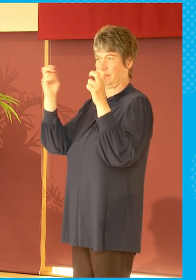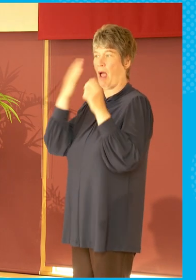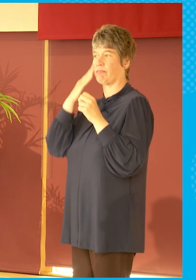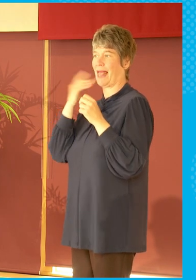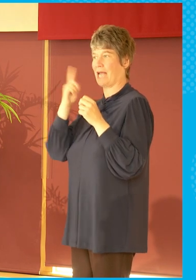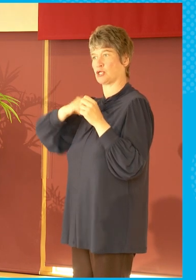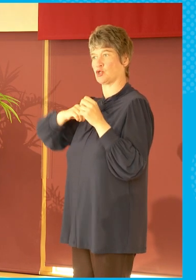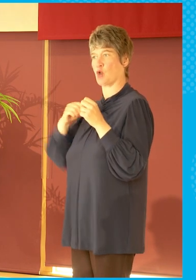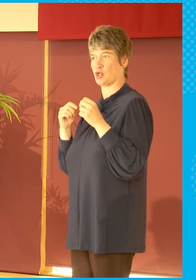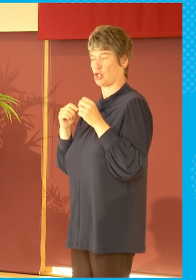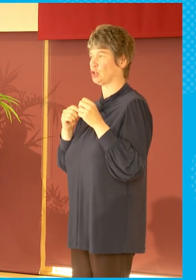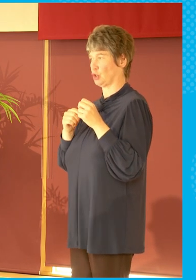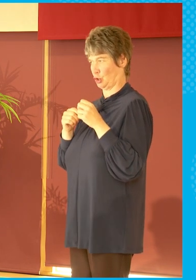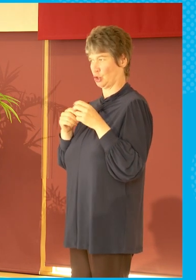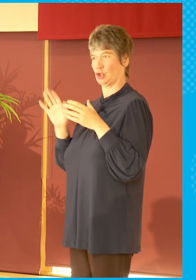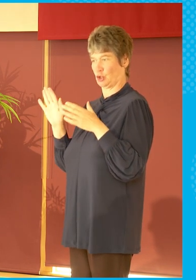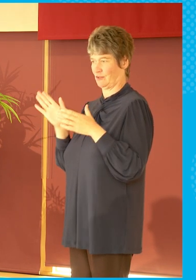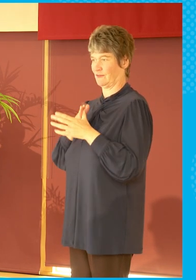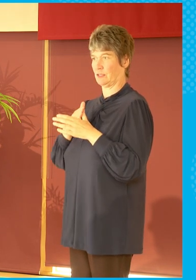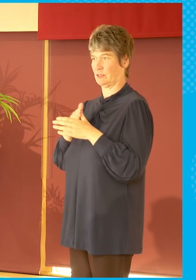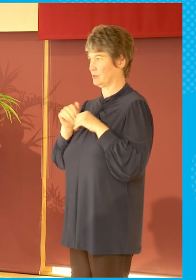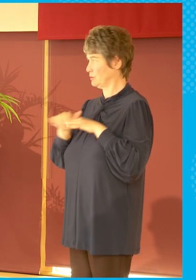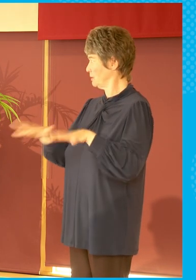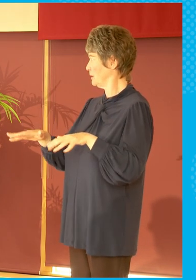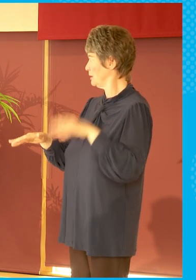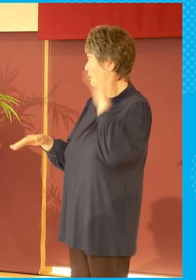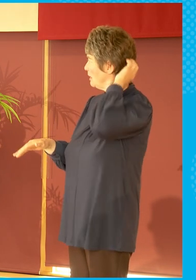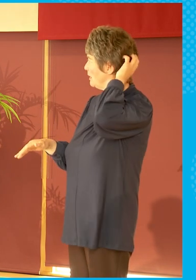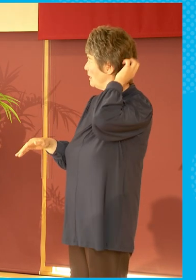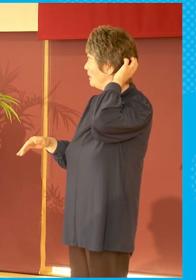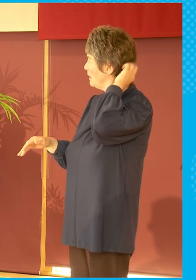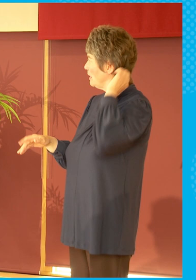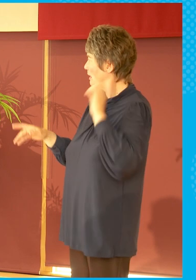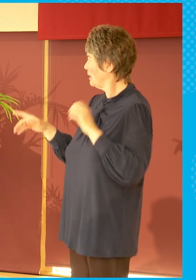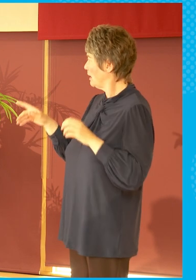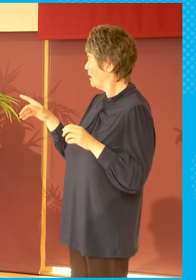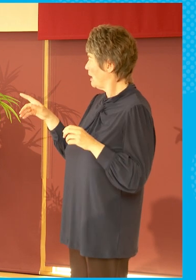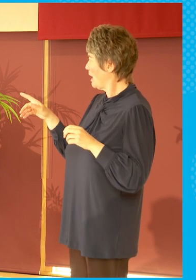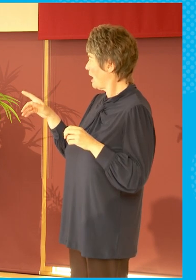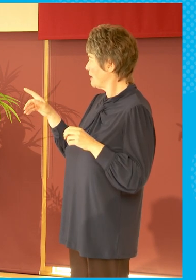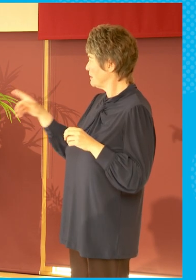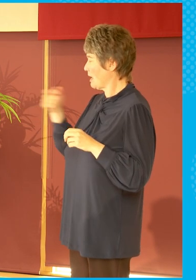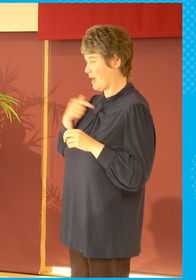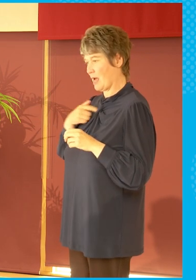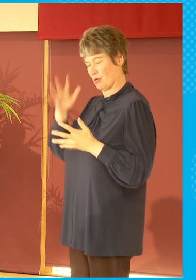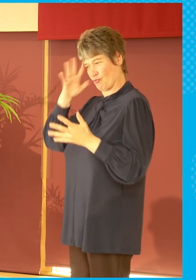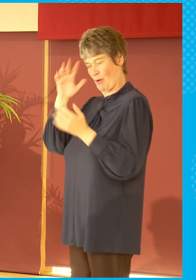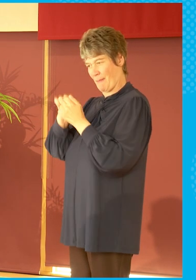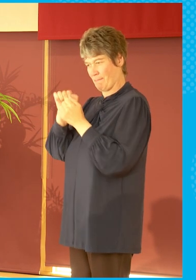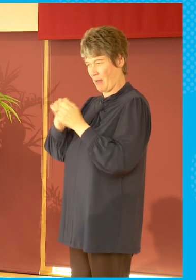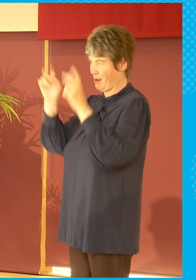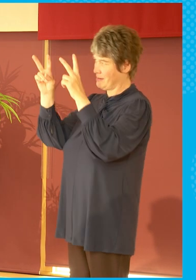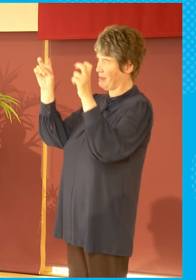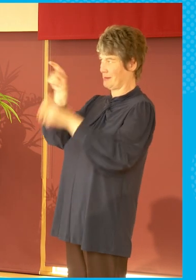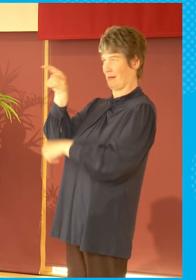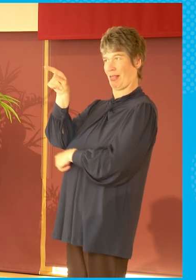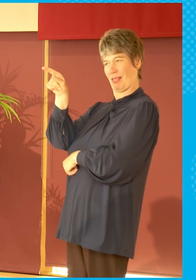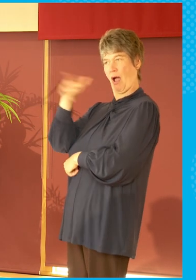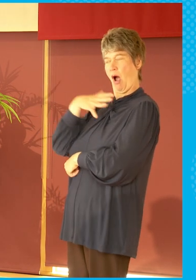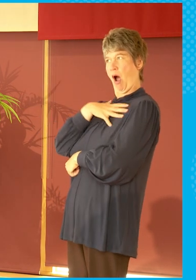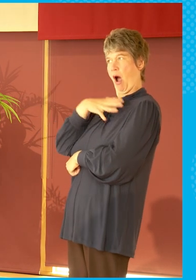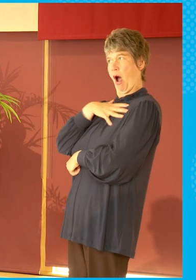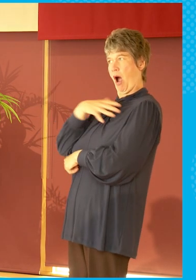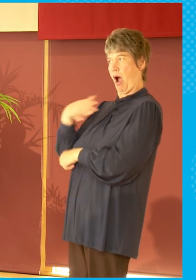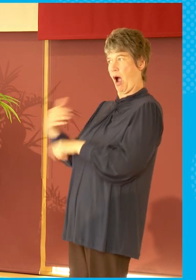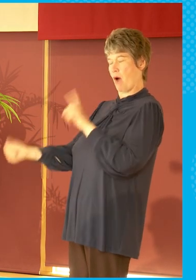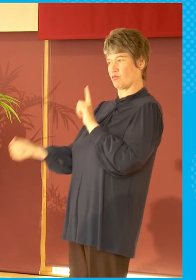draw my attention to it. My children are black and Scottish. And it was the title. And actually, what